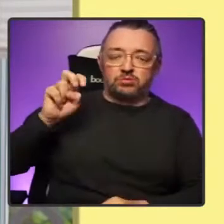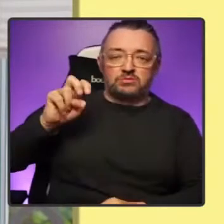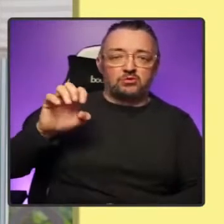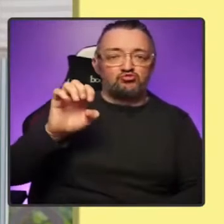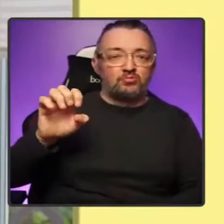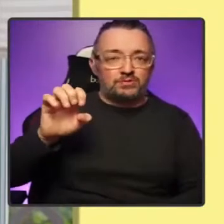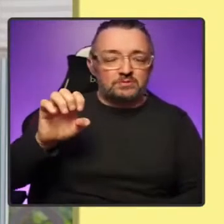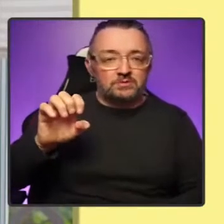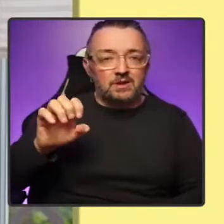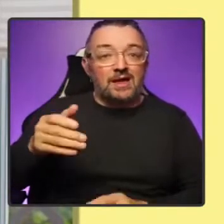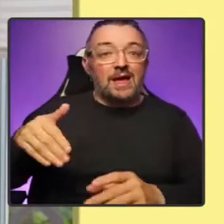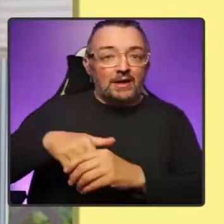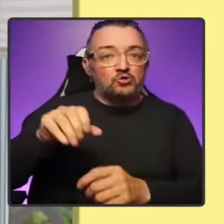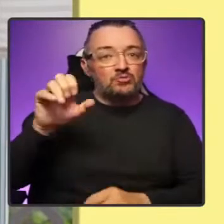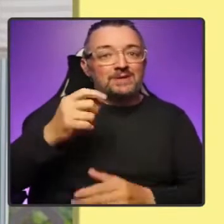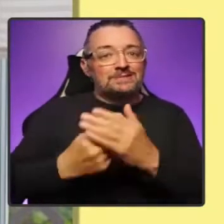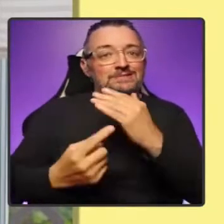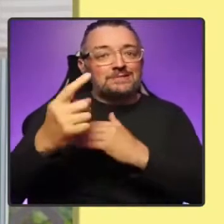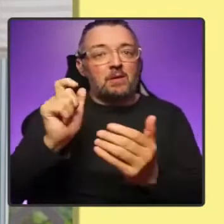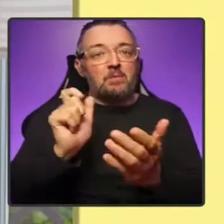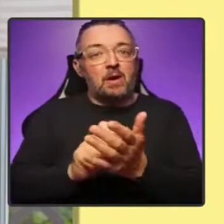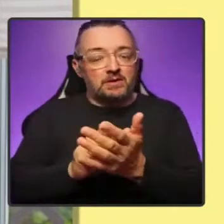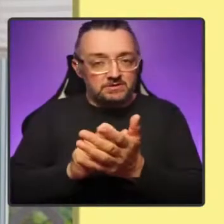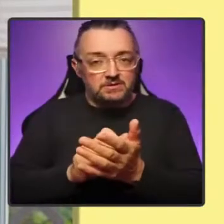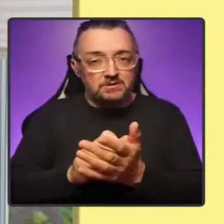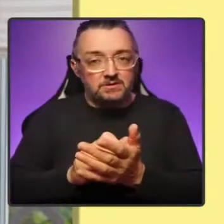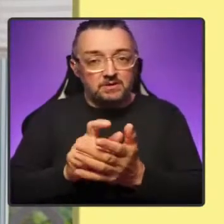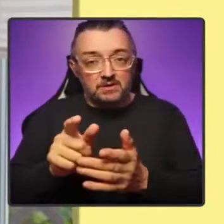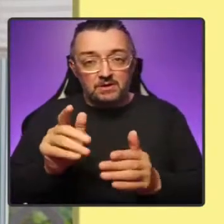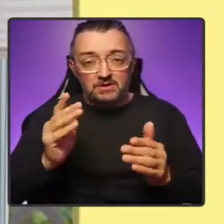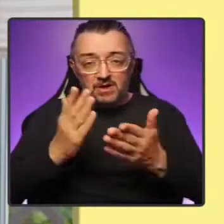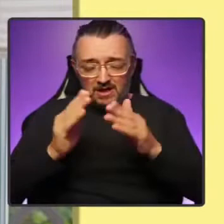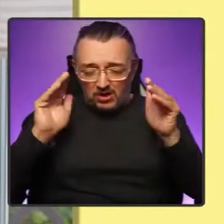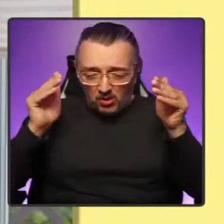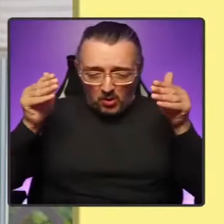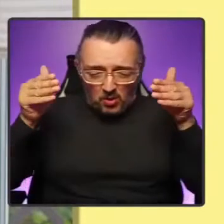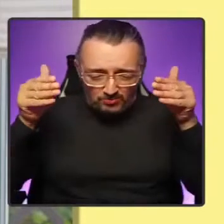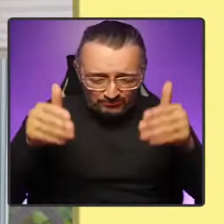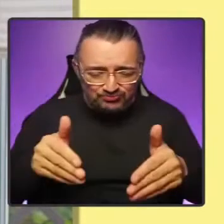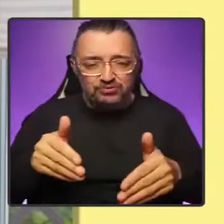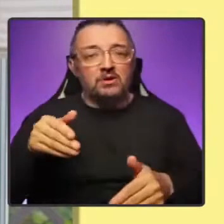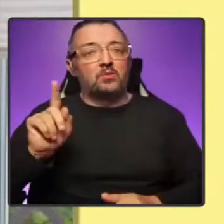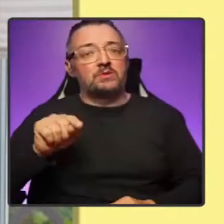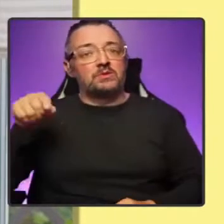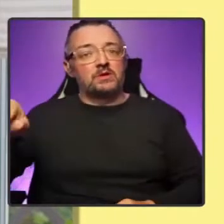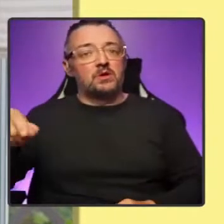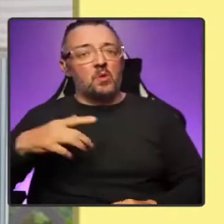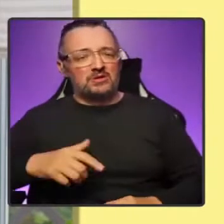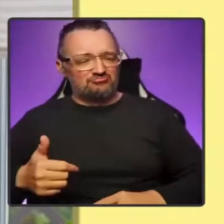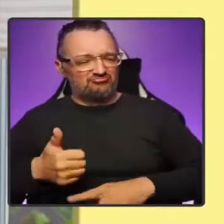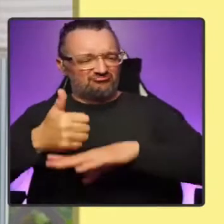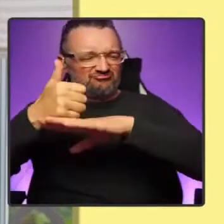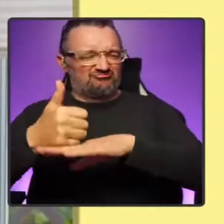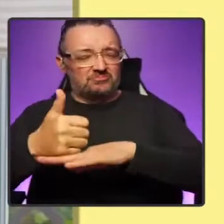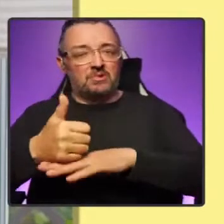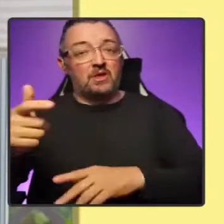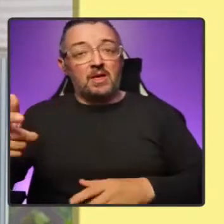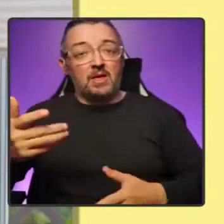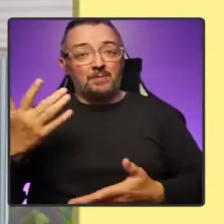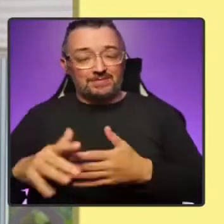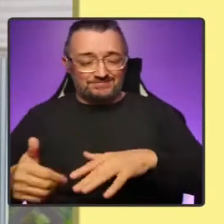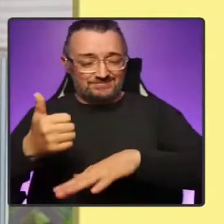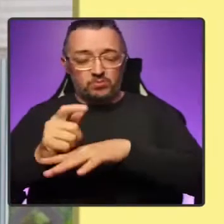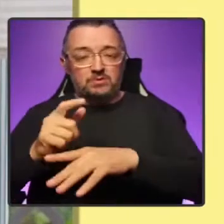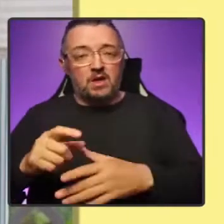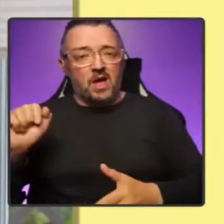market. The obsession is now so dominant in Tory ranks that they imposed a hard Brexit right in the